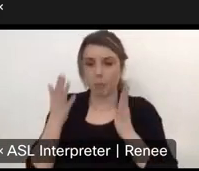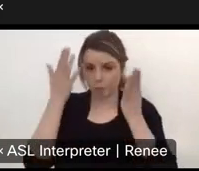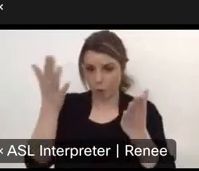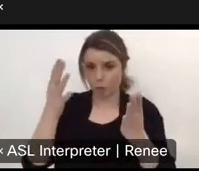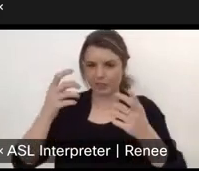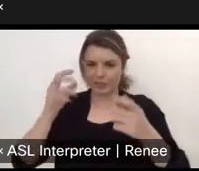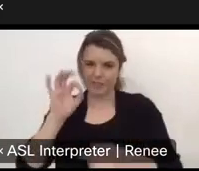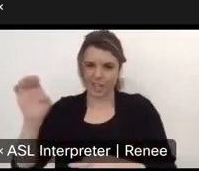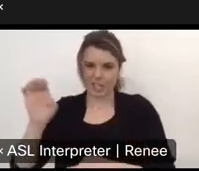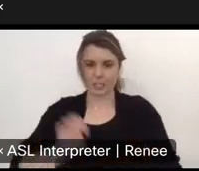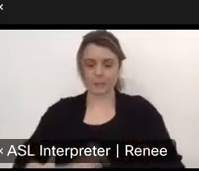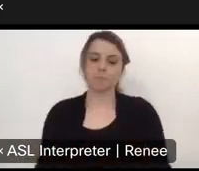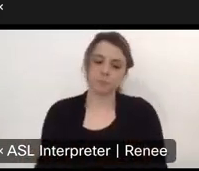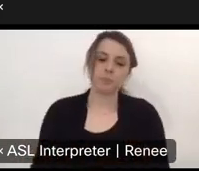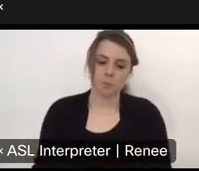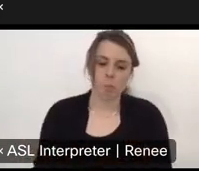fees.